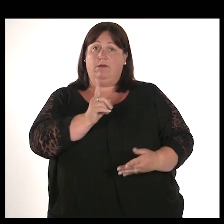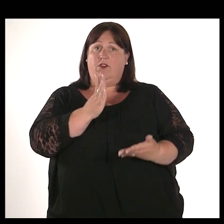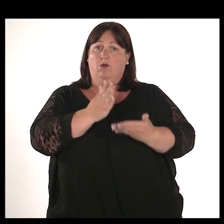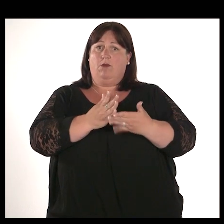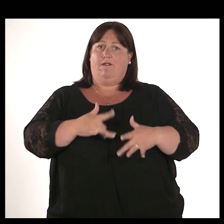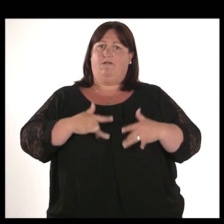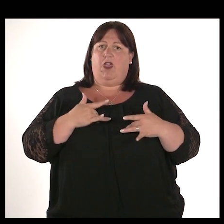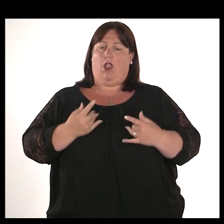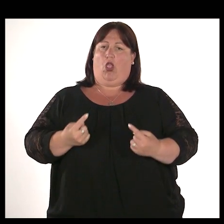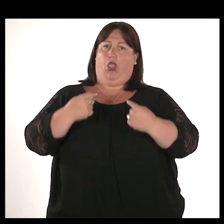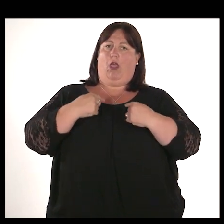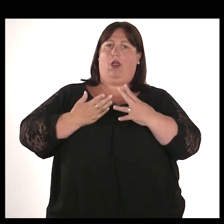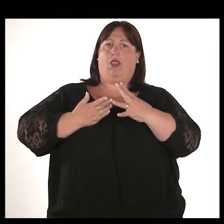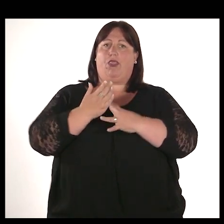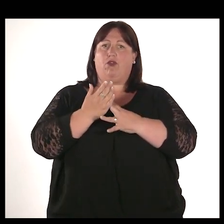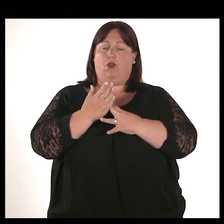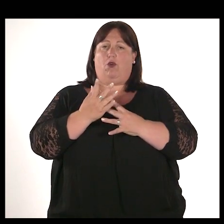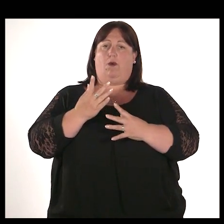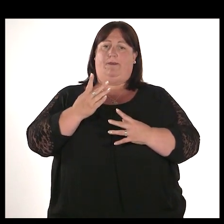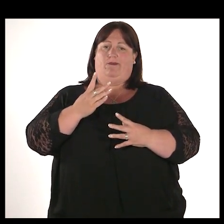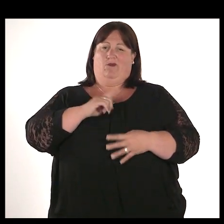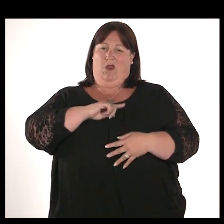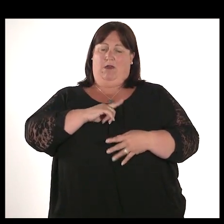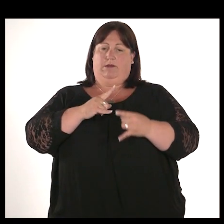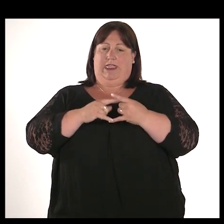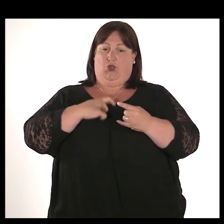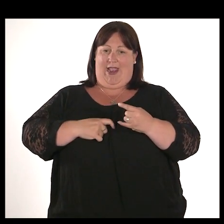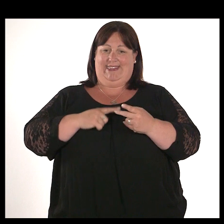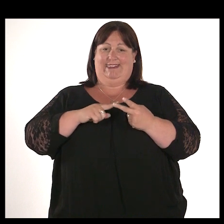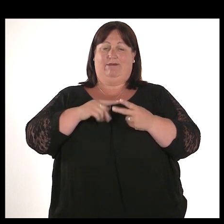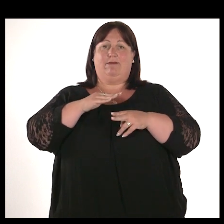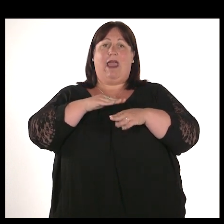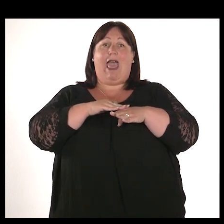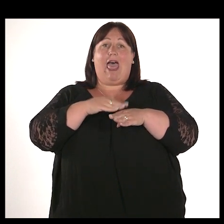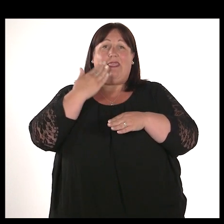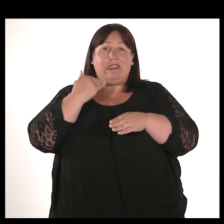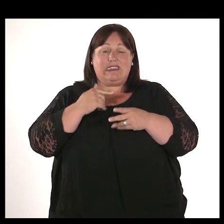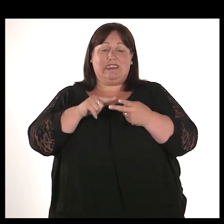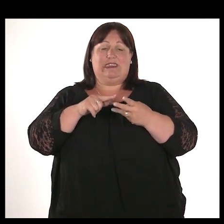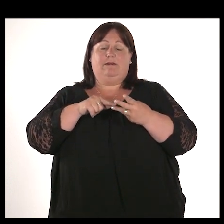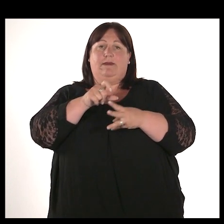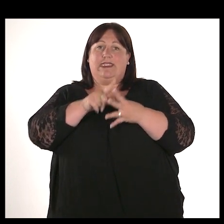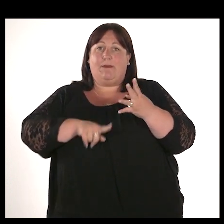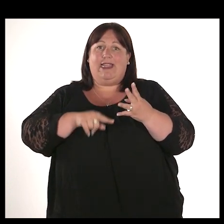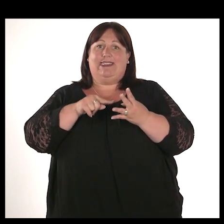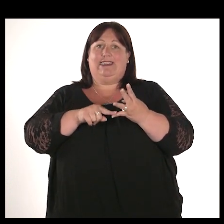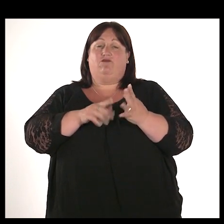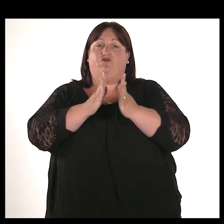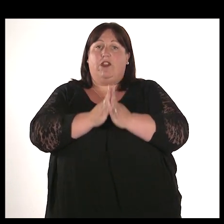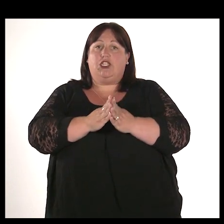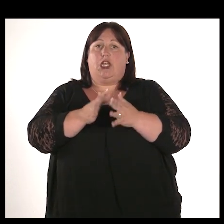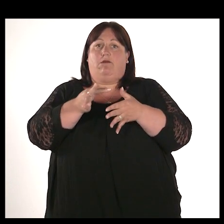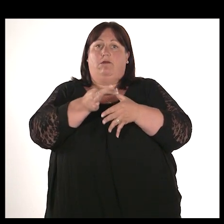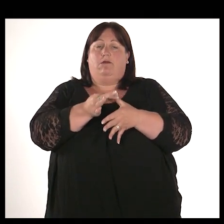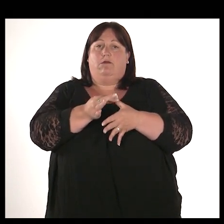if you feel an attack is motivated by prejudice against your sexuality, ethnicity, disability, religion or gender